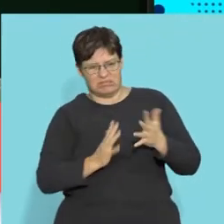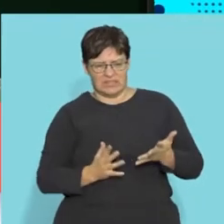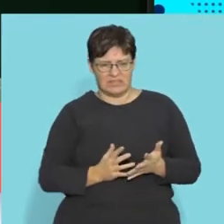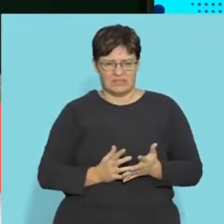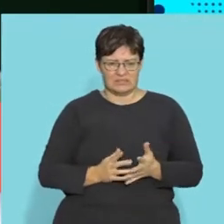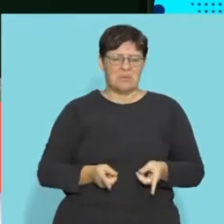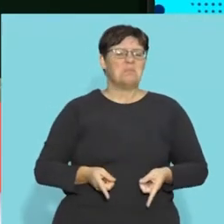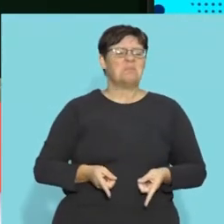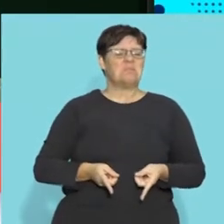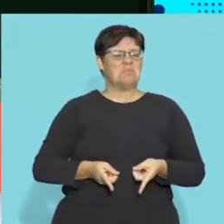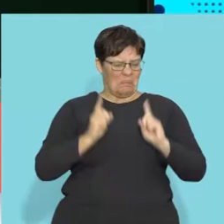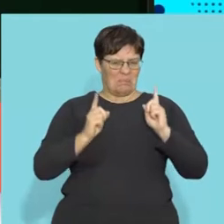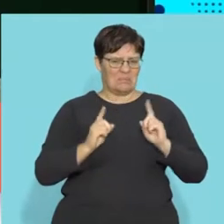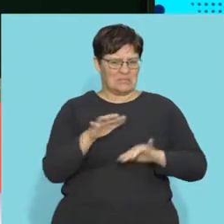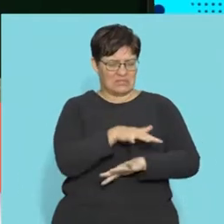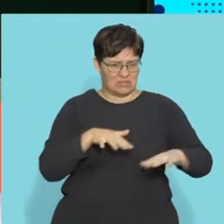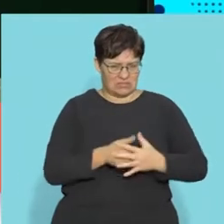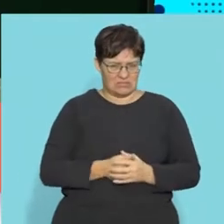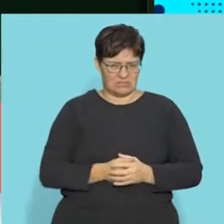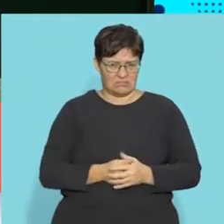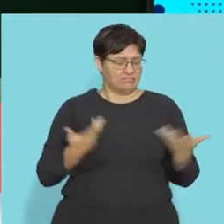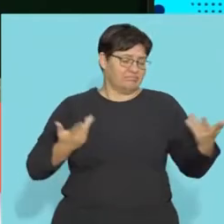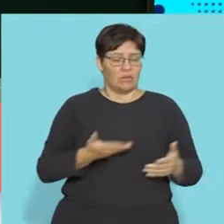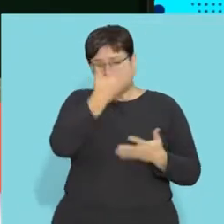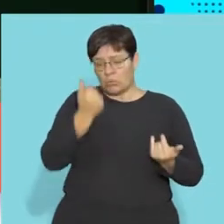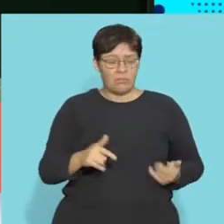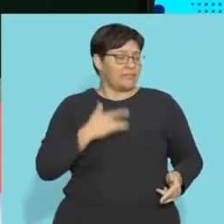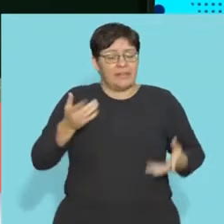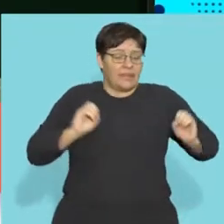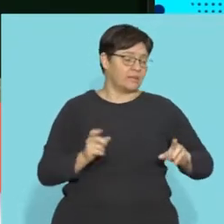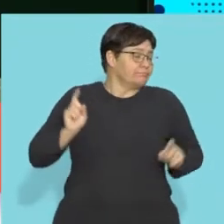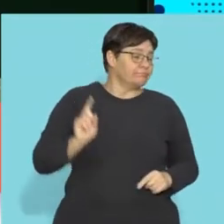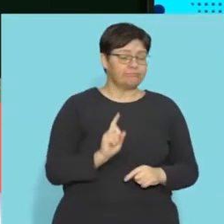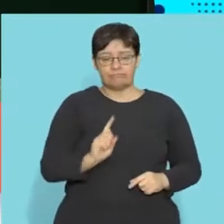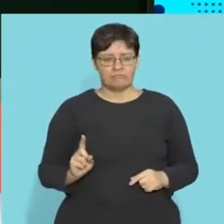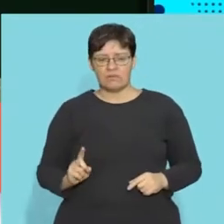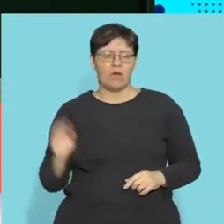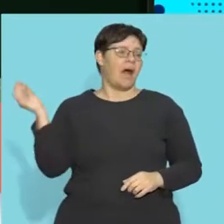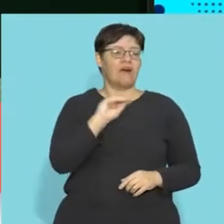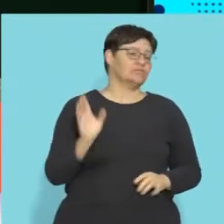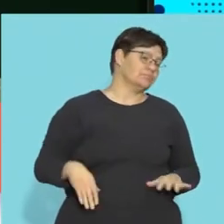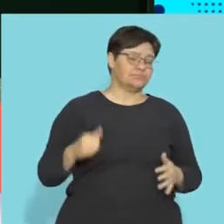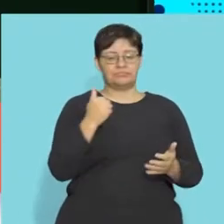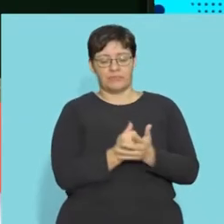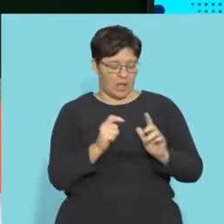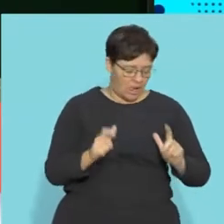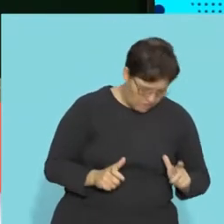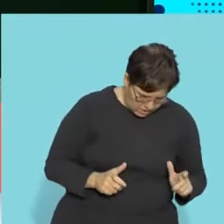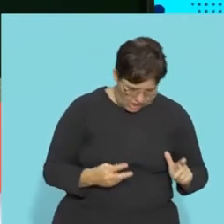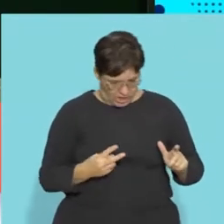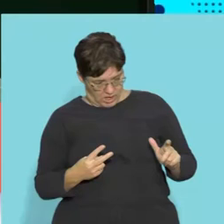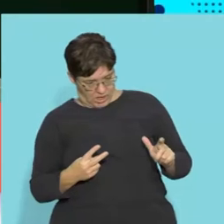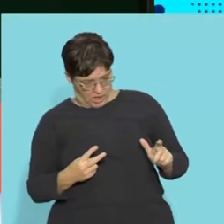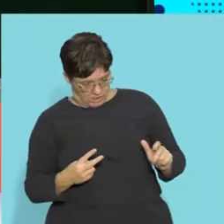and it's a horrible rotten situation and you don't know, you're just walking around. So the afternoon when you go and sit down, you want to put on your